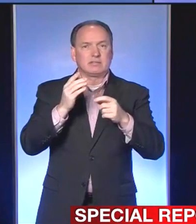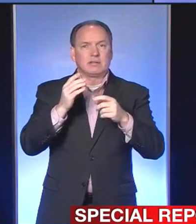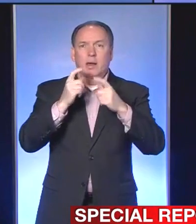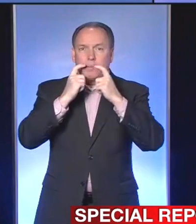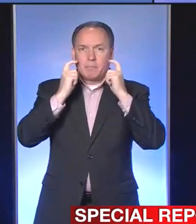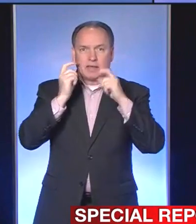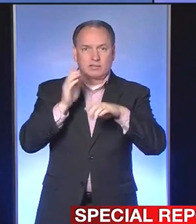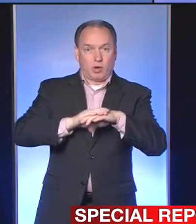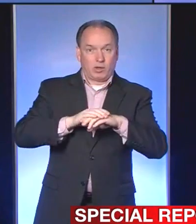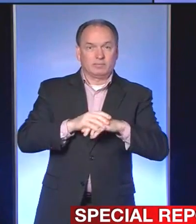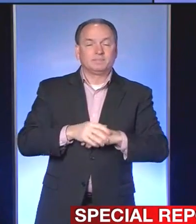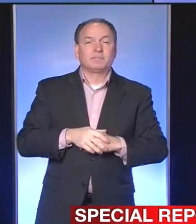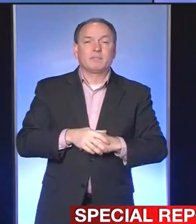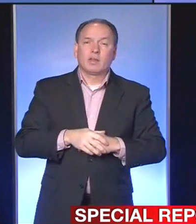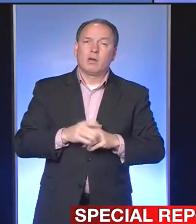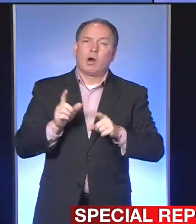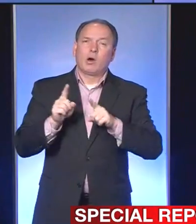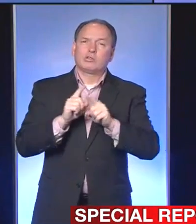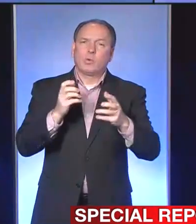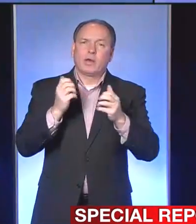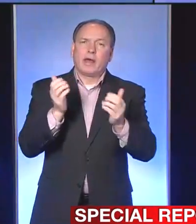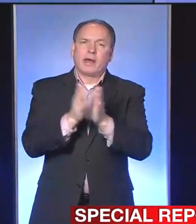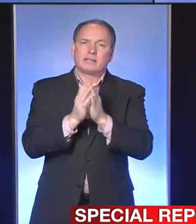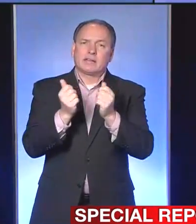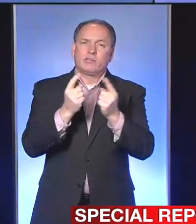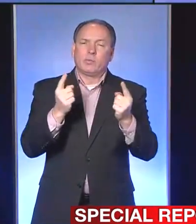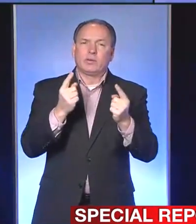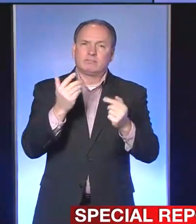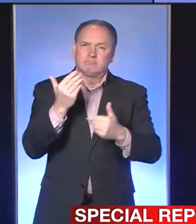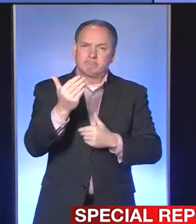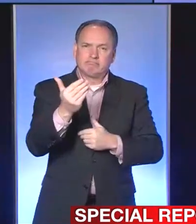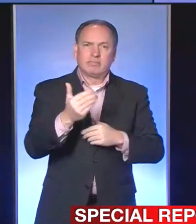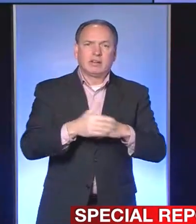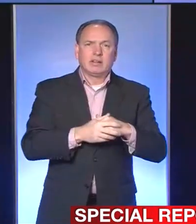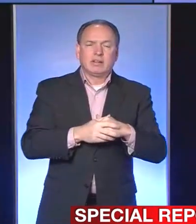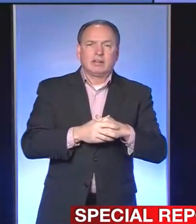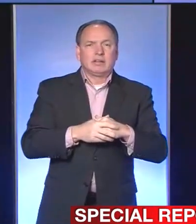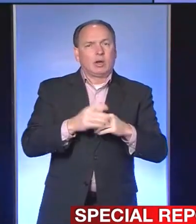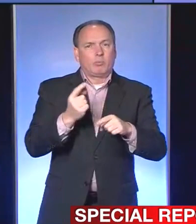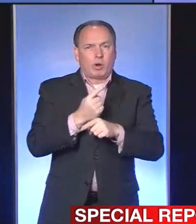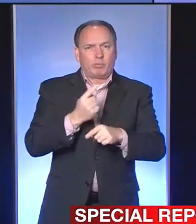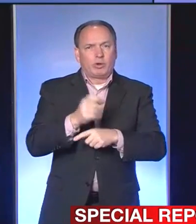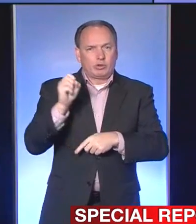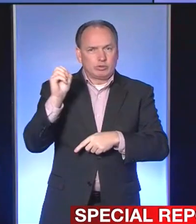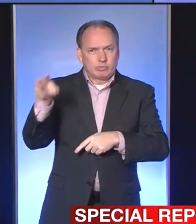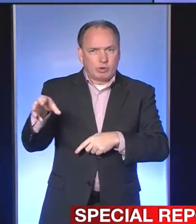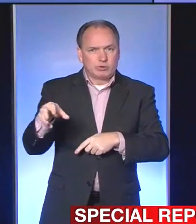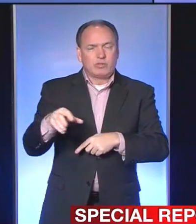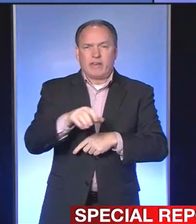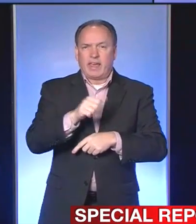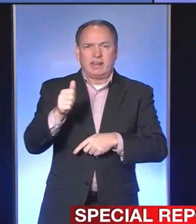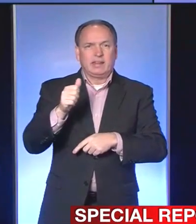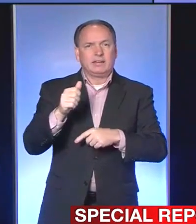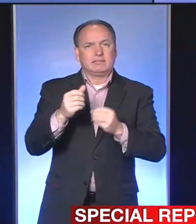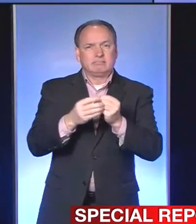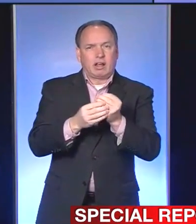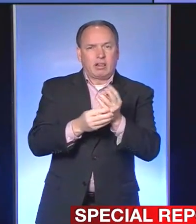I also want to ask that all of us consider our proper disposal of any masks or rubber gloves that we might be wearing.